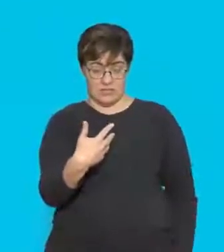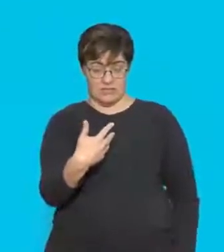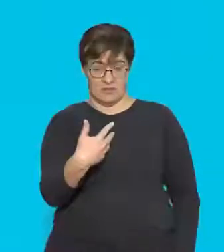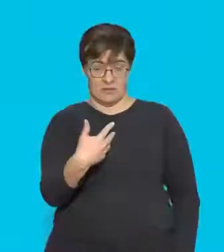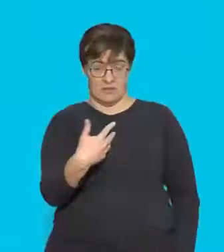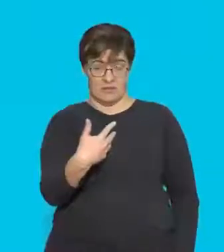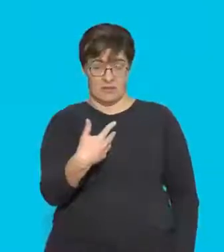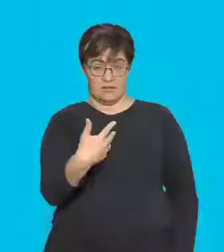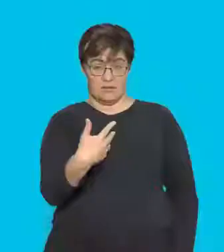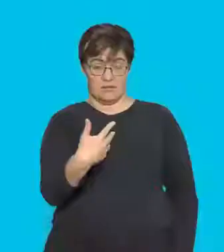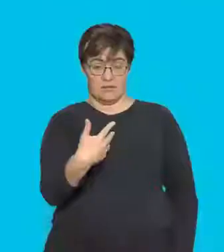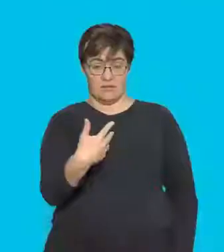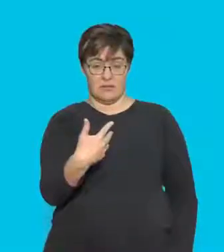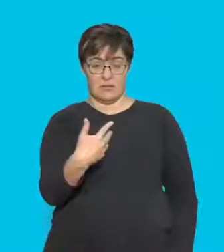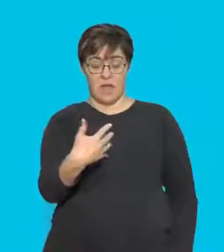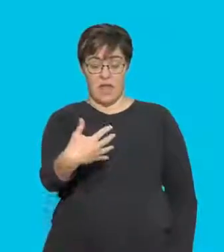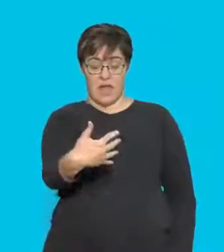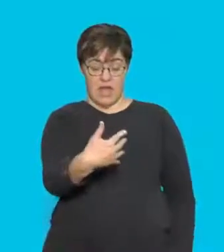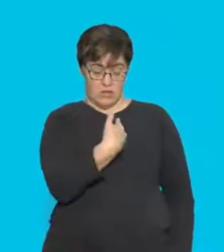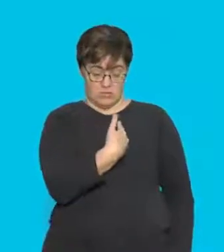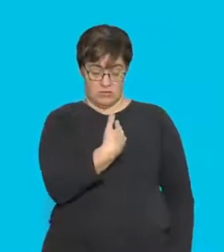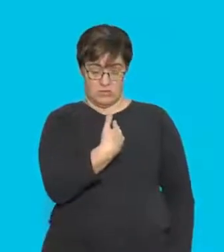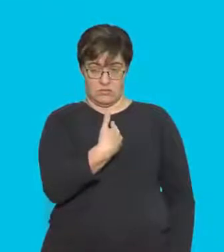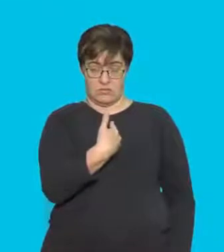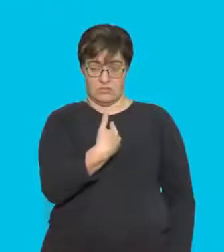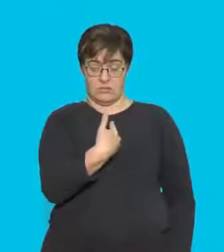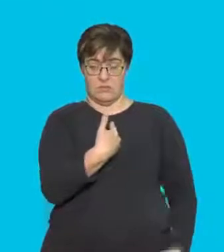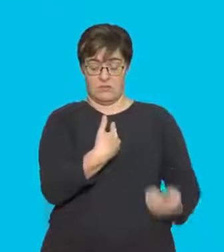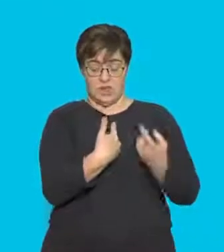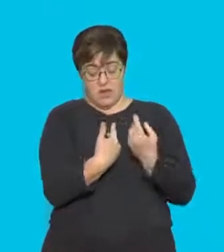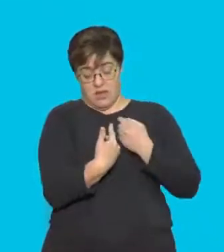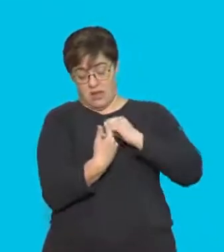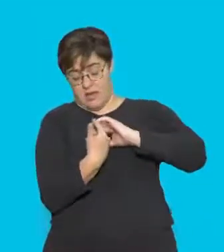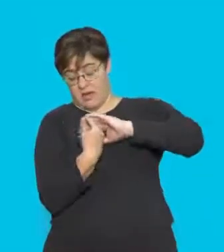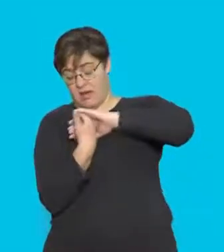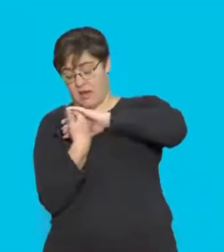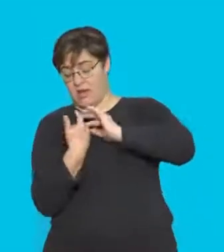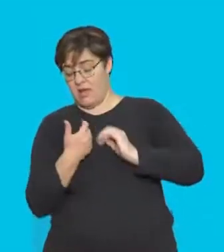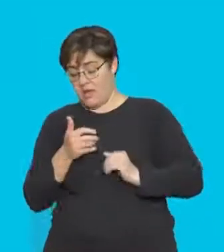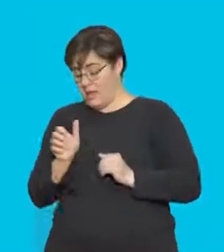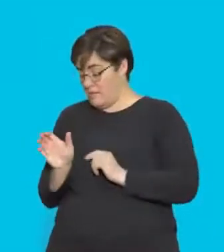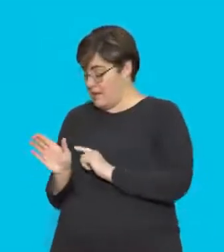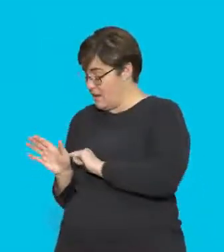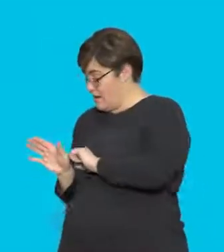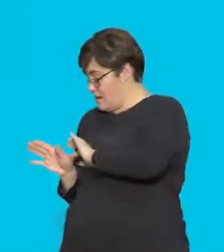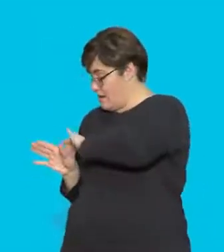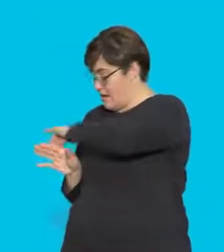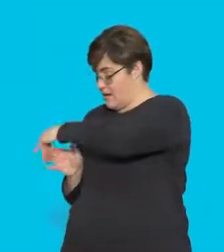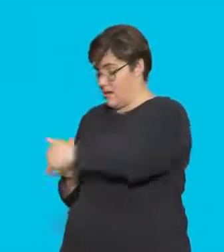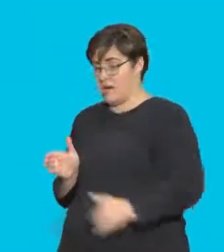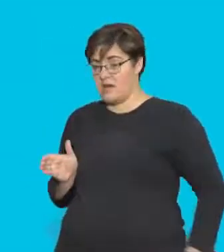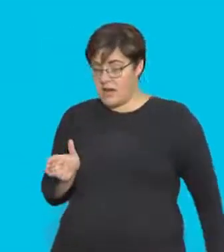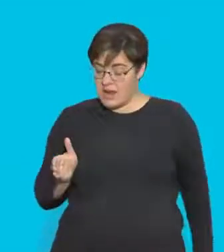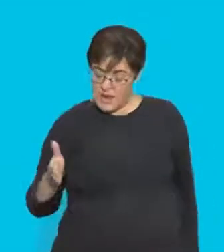Out of the board. And when something comes out of the board over here, then we can say on this side,